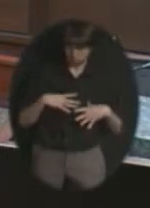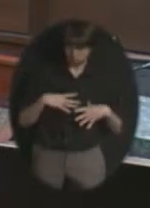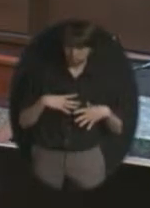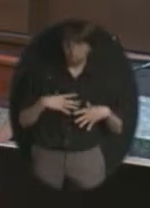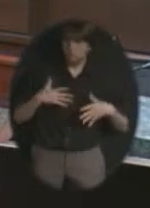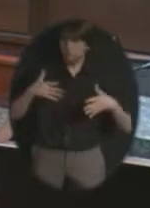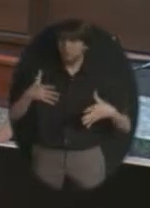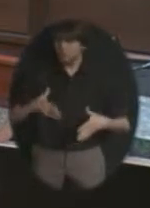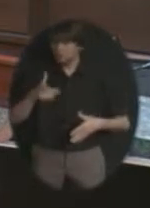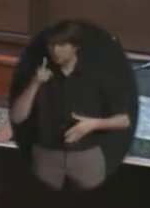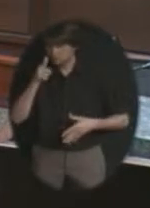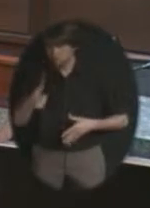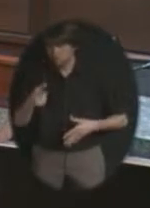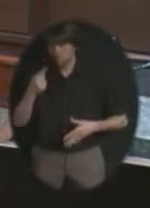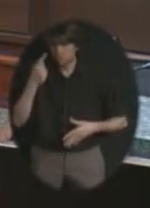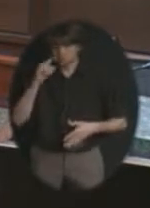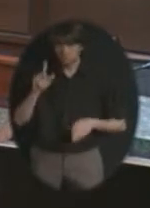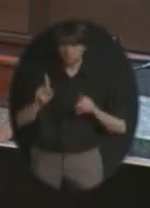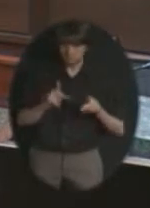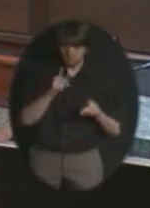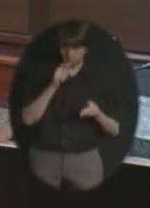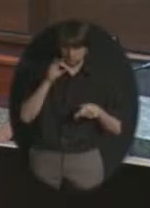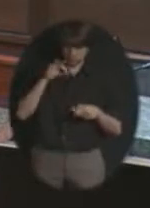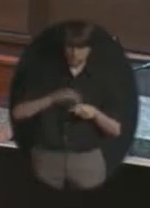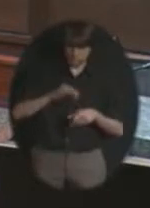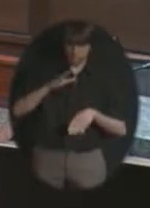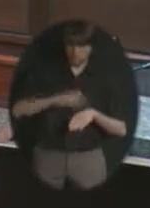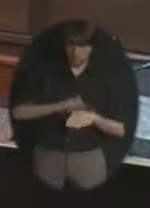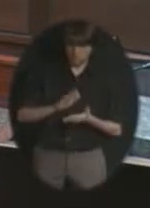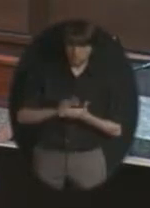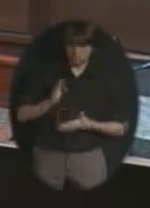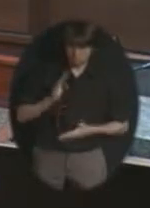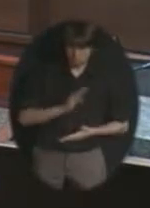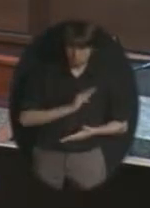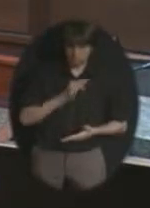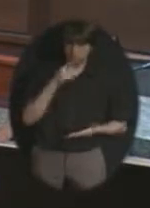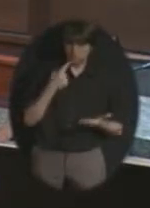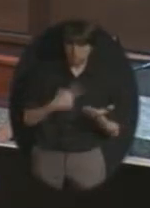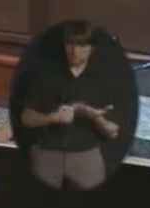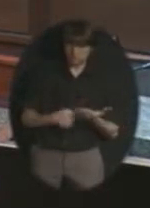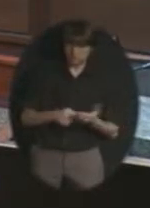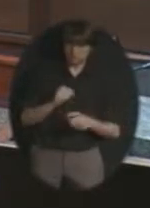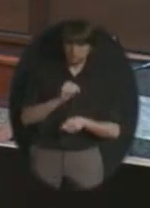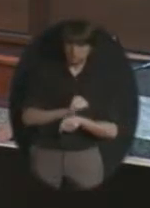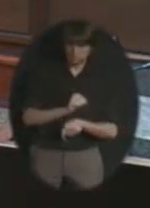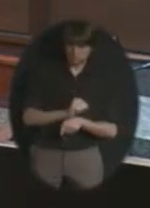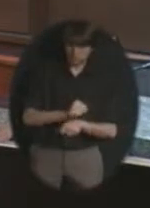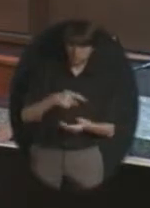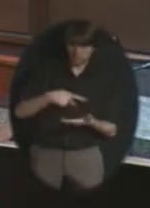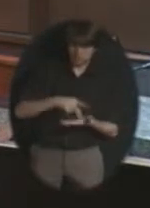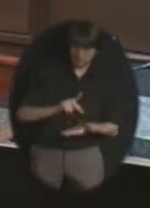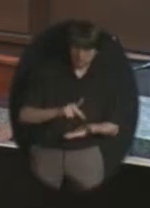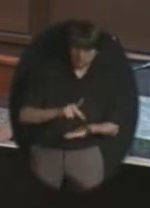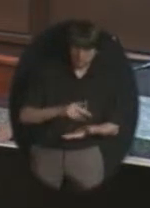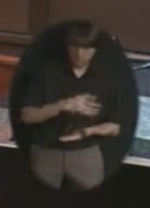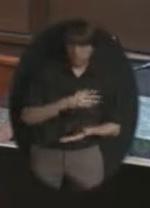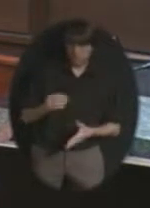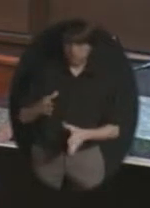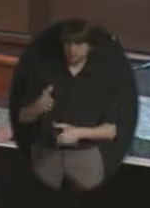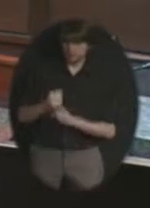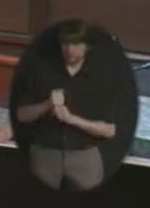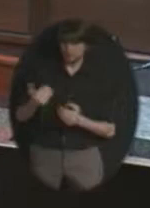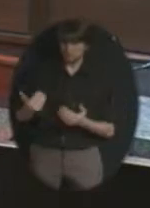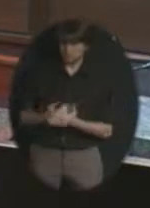personnel to discuss matters relating to employer employee negotiations and for the preliminary discussion relating to the acquisition of real